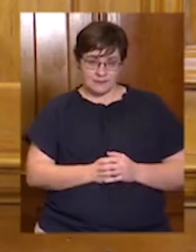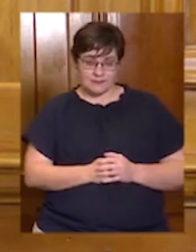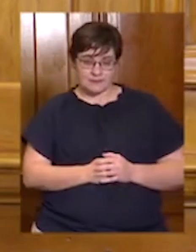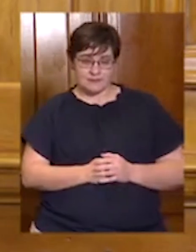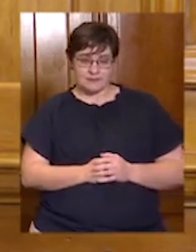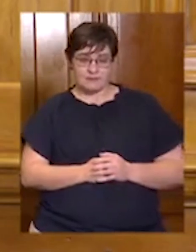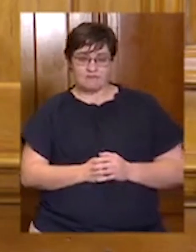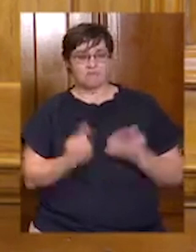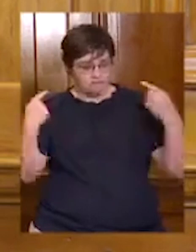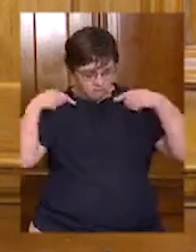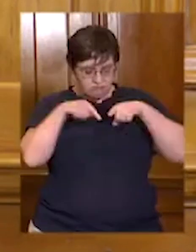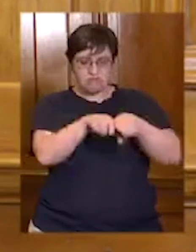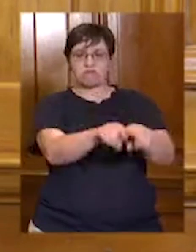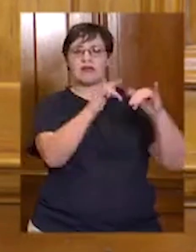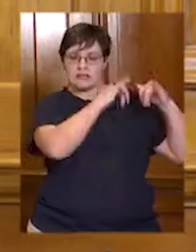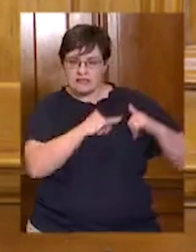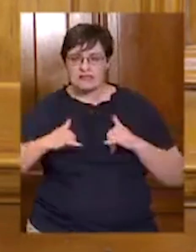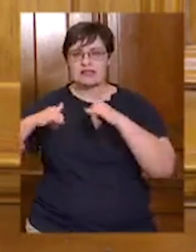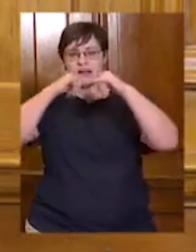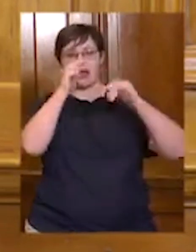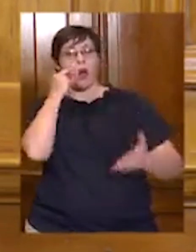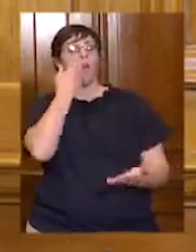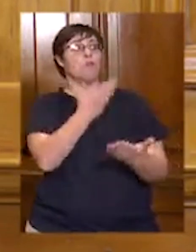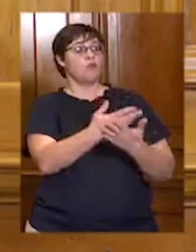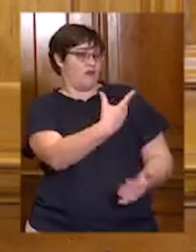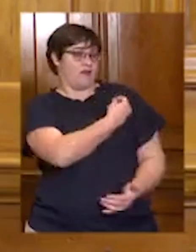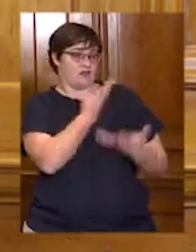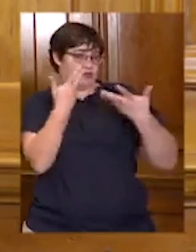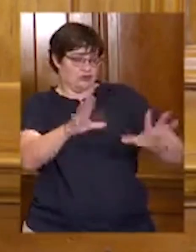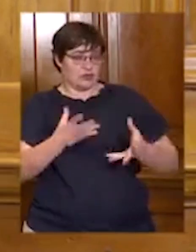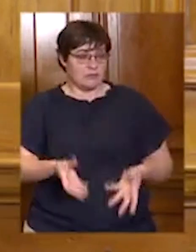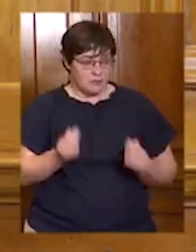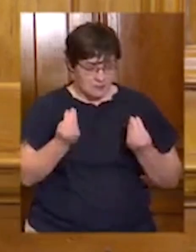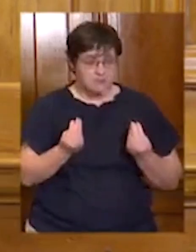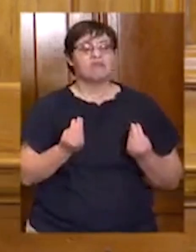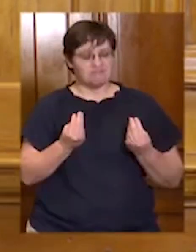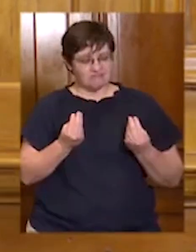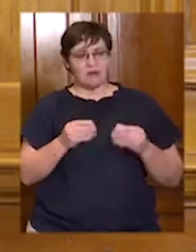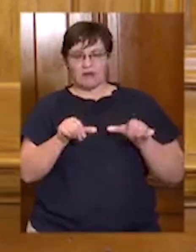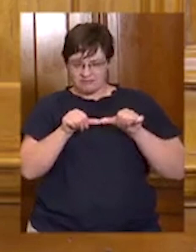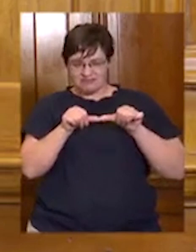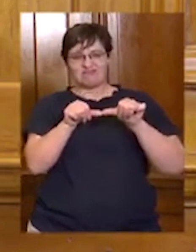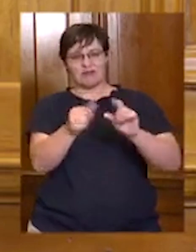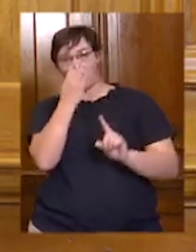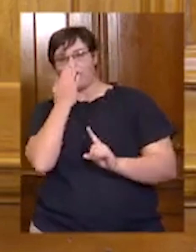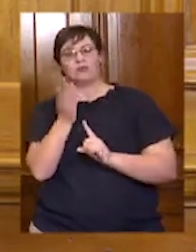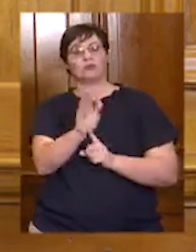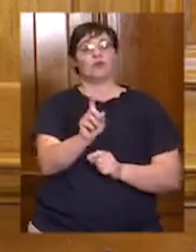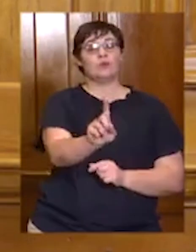Streamlining and standardizing proof of vaccination will also go a long way towards